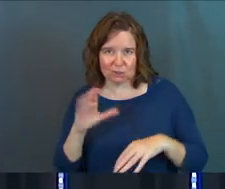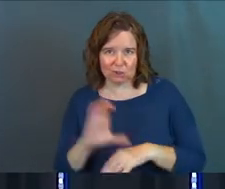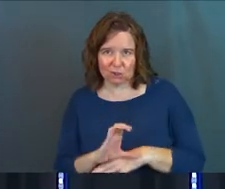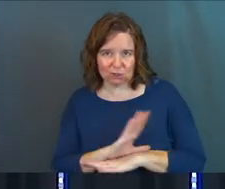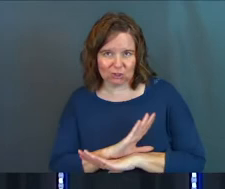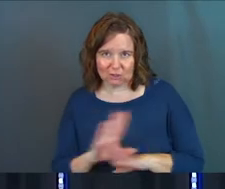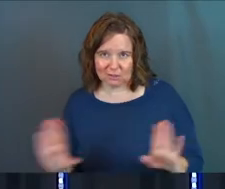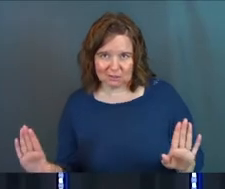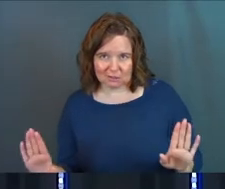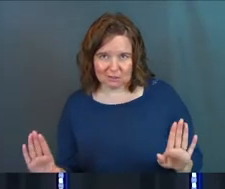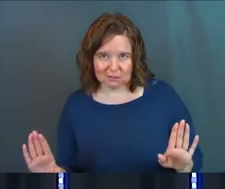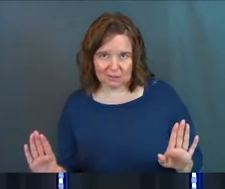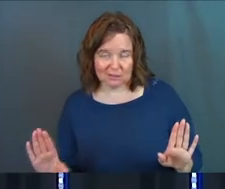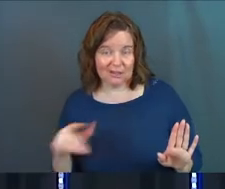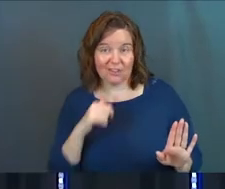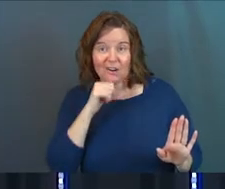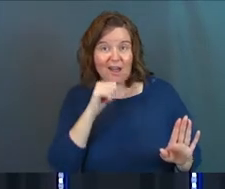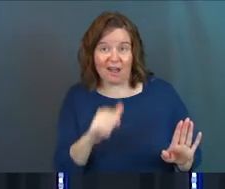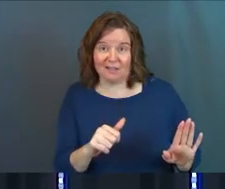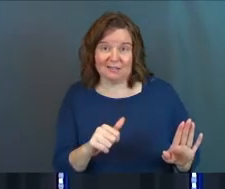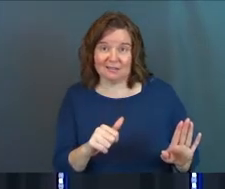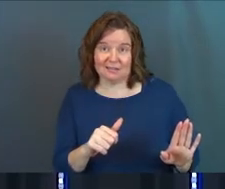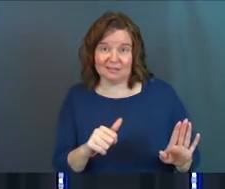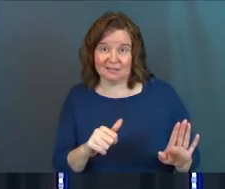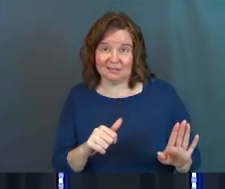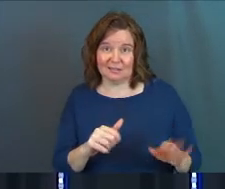in the church. They are not.